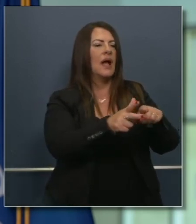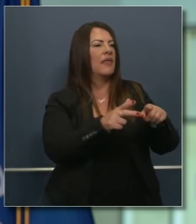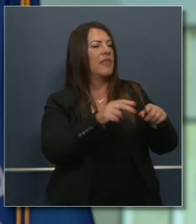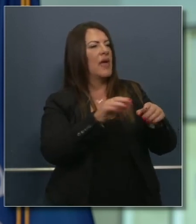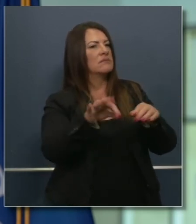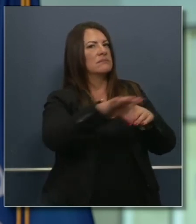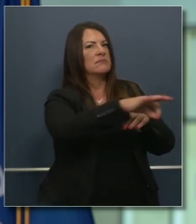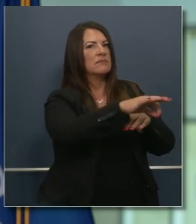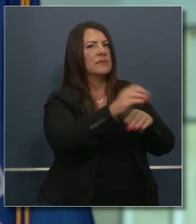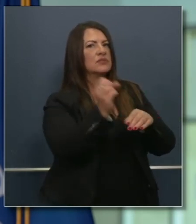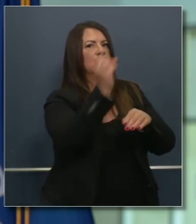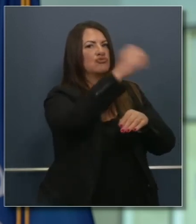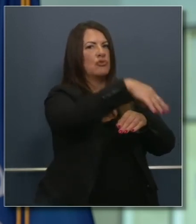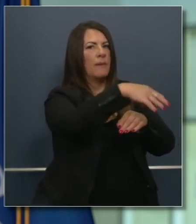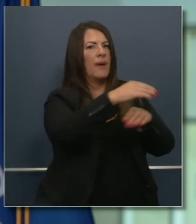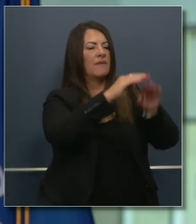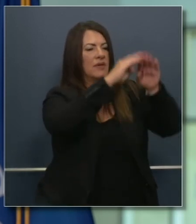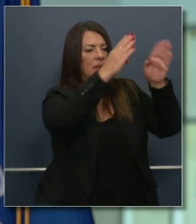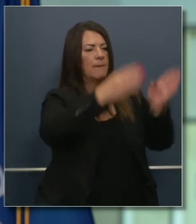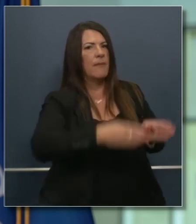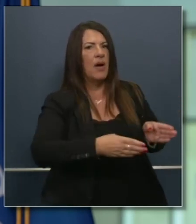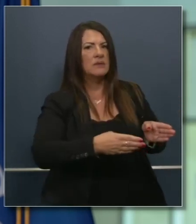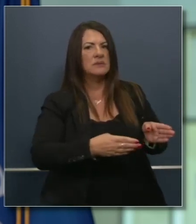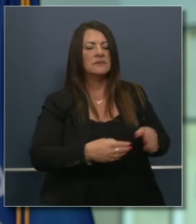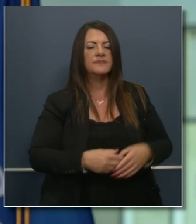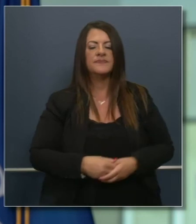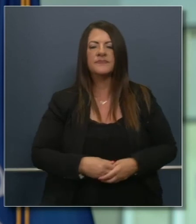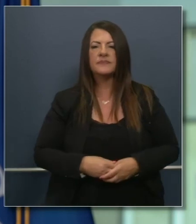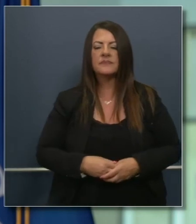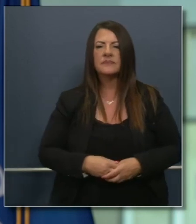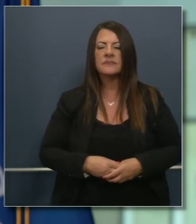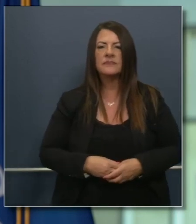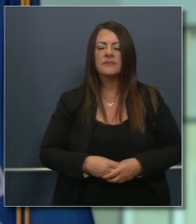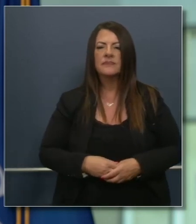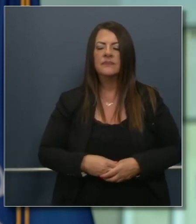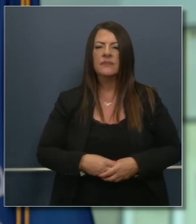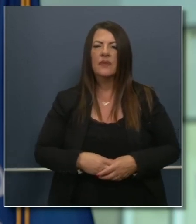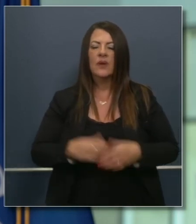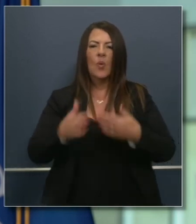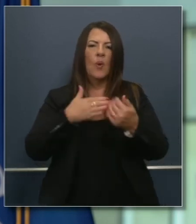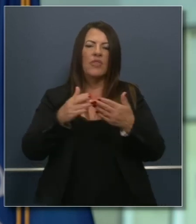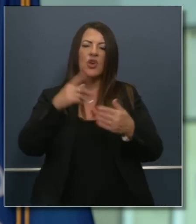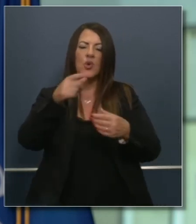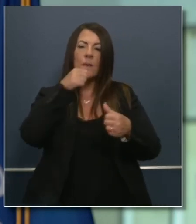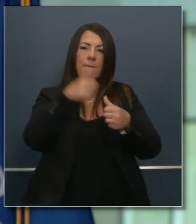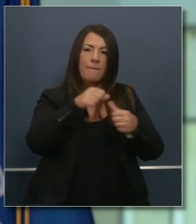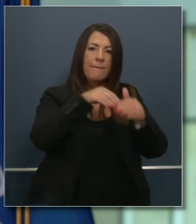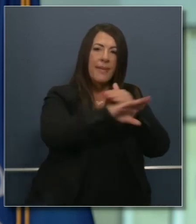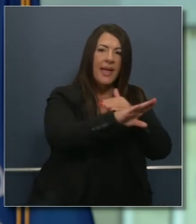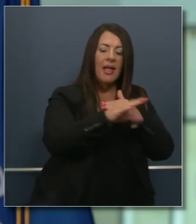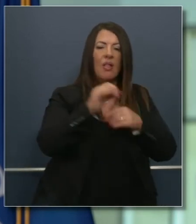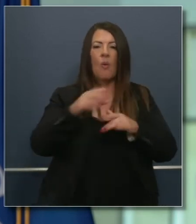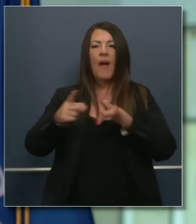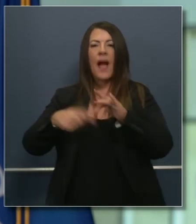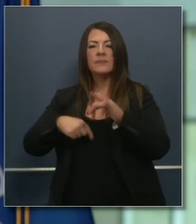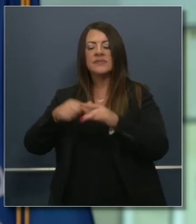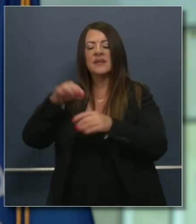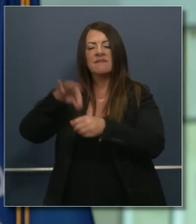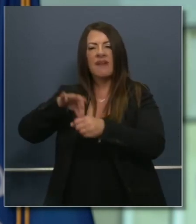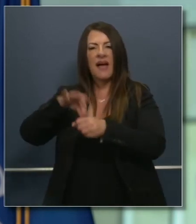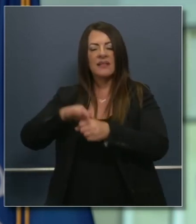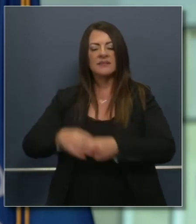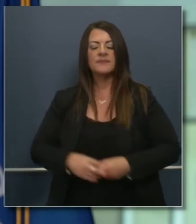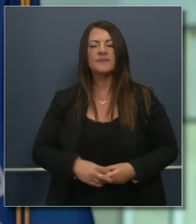cannot, for other limitations and challenges, the absentee or mail-in ballots. Those two executive